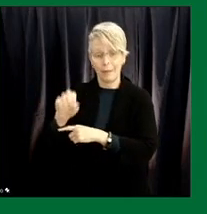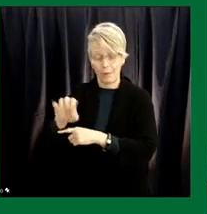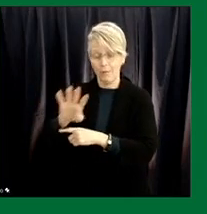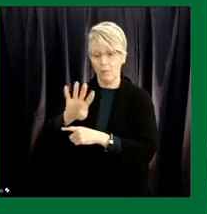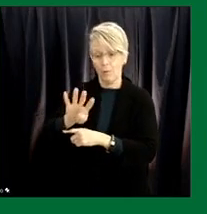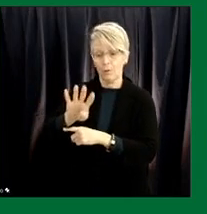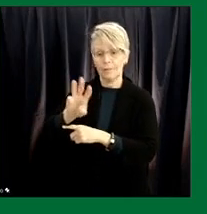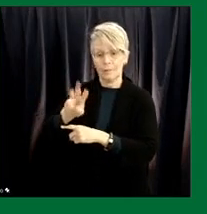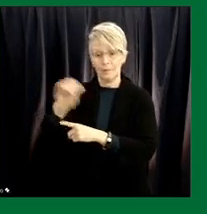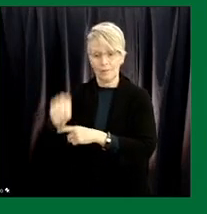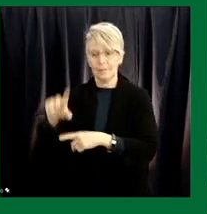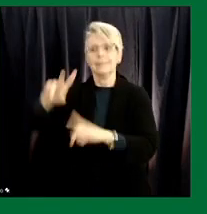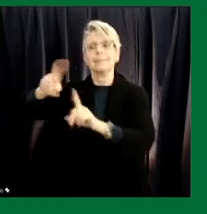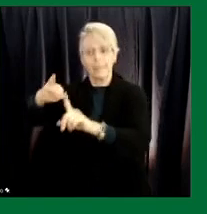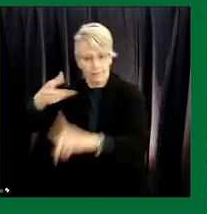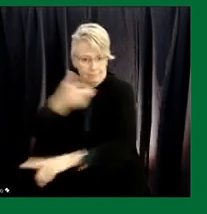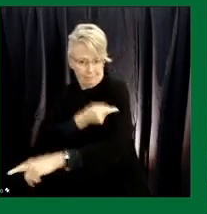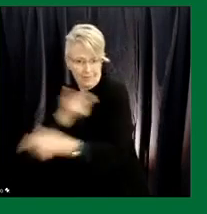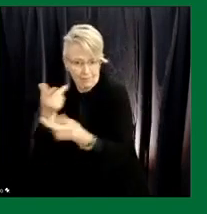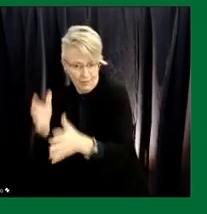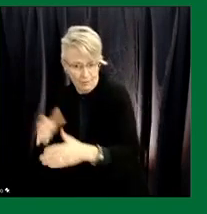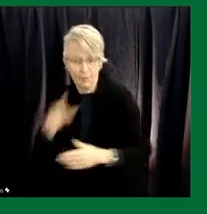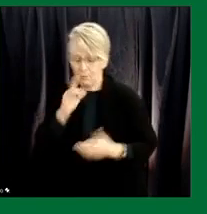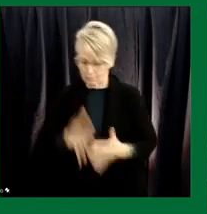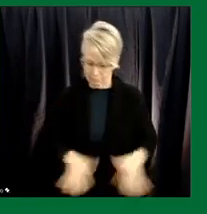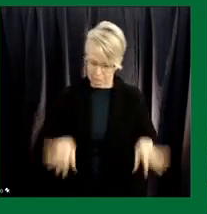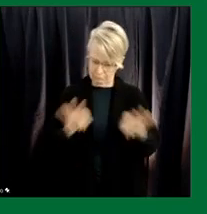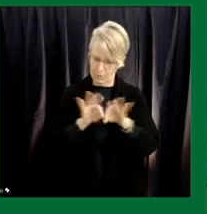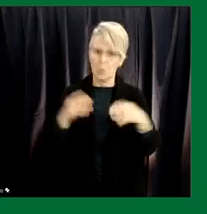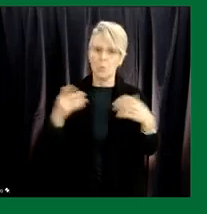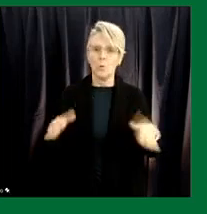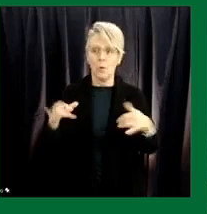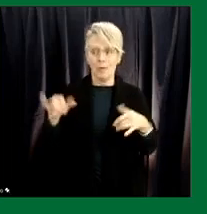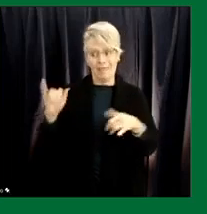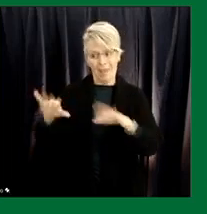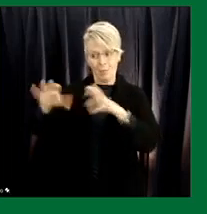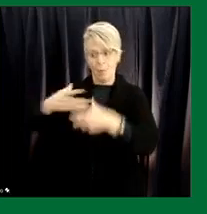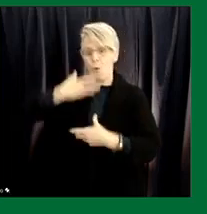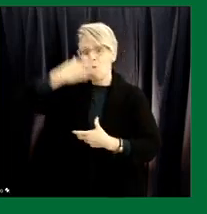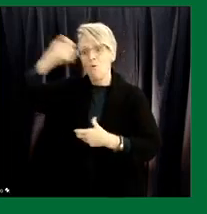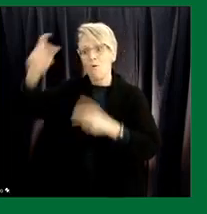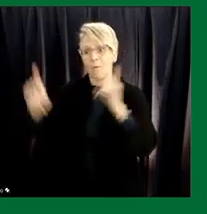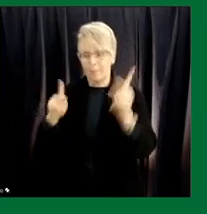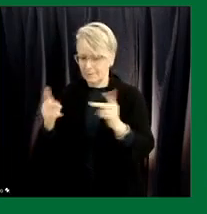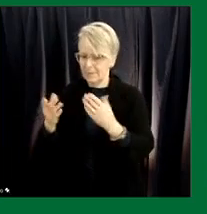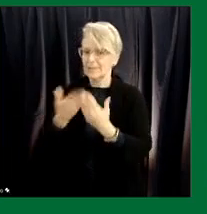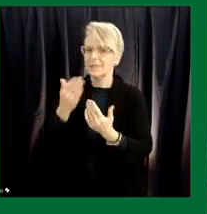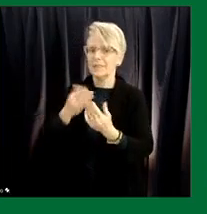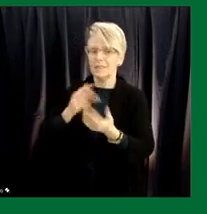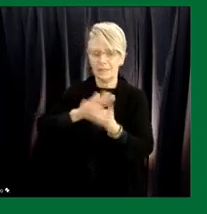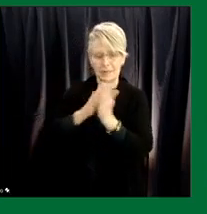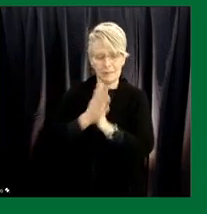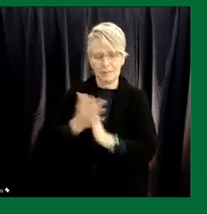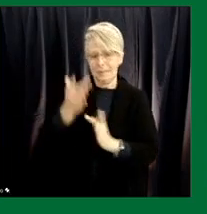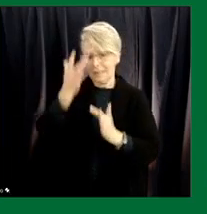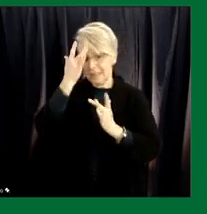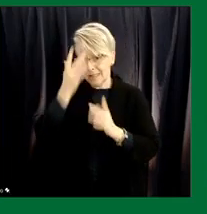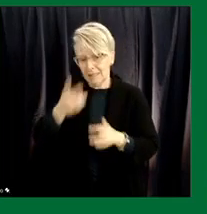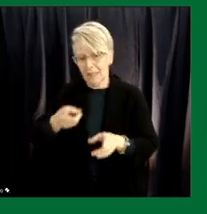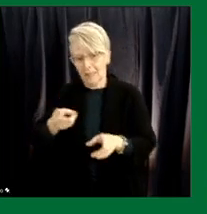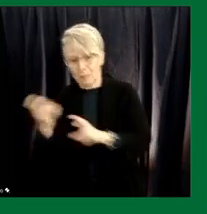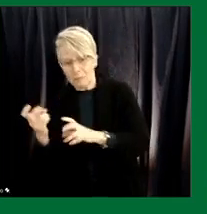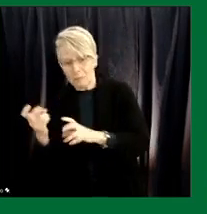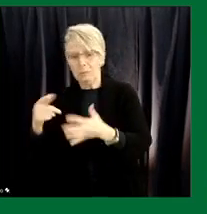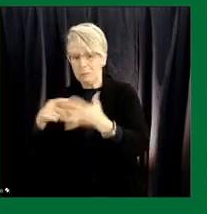so very important as we all know this has been one of the most vulnerable groups of people for serious outcomes from the COVID